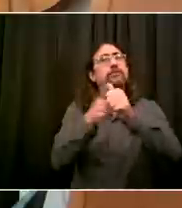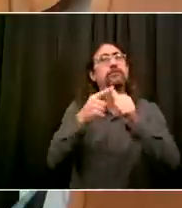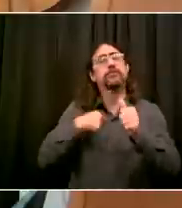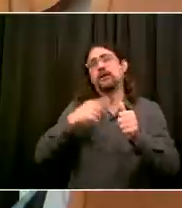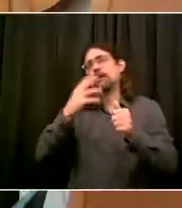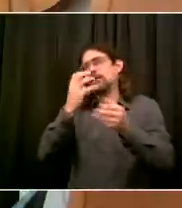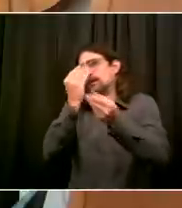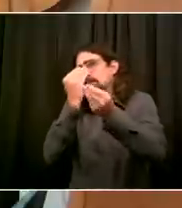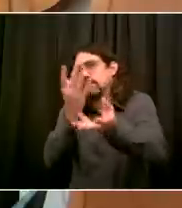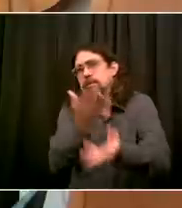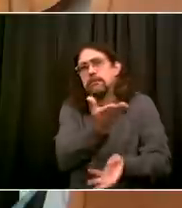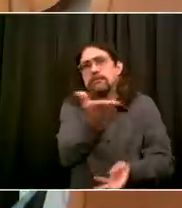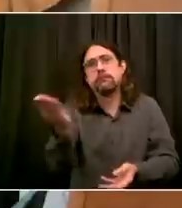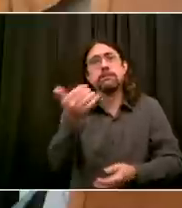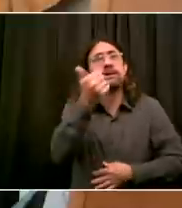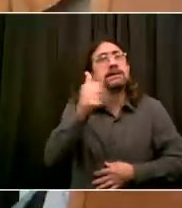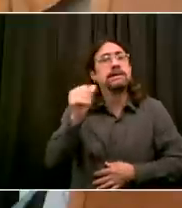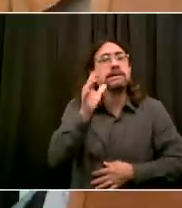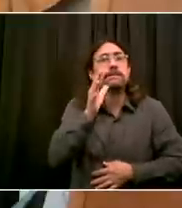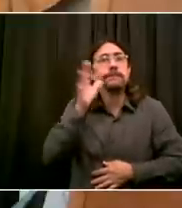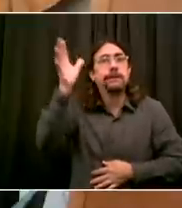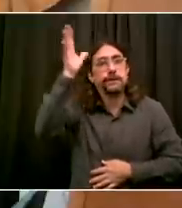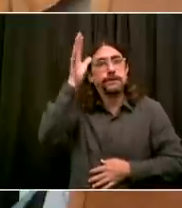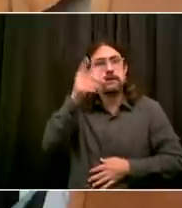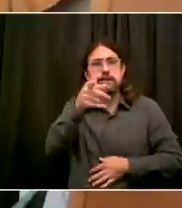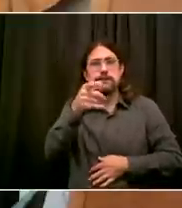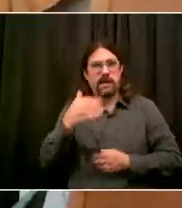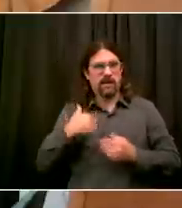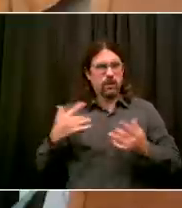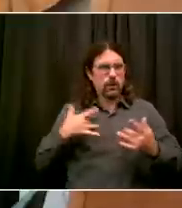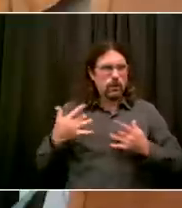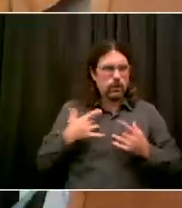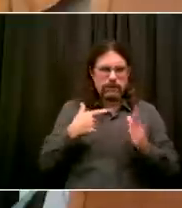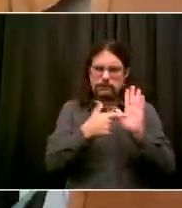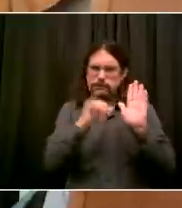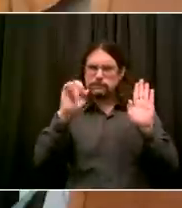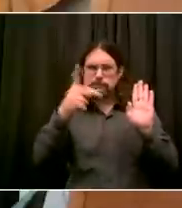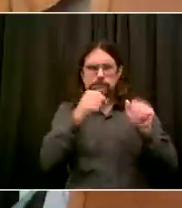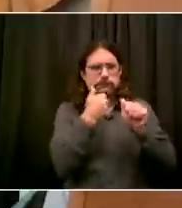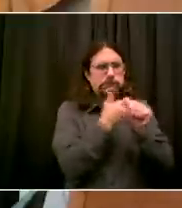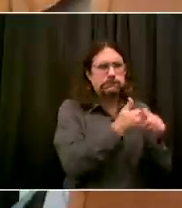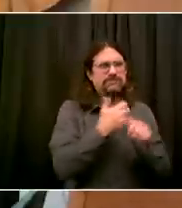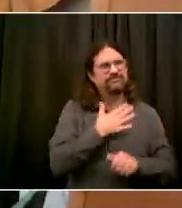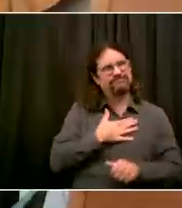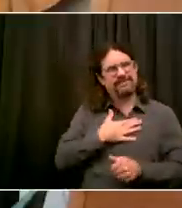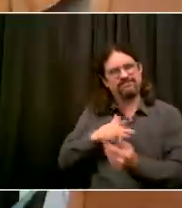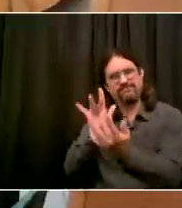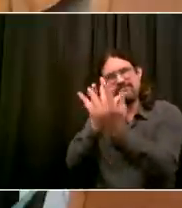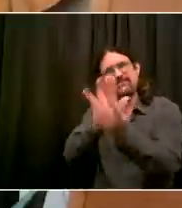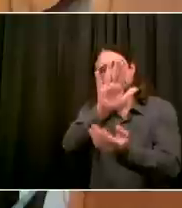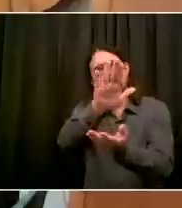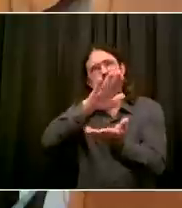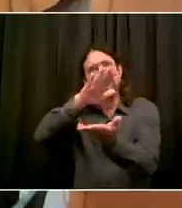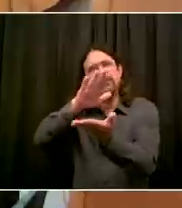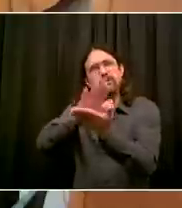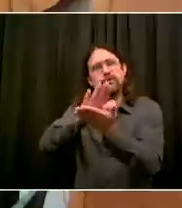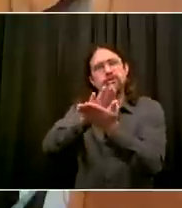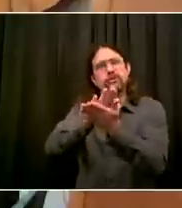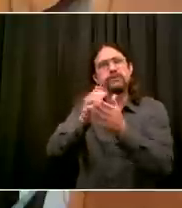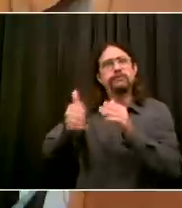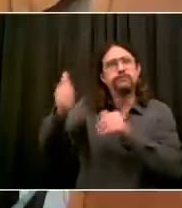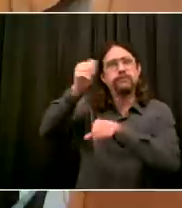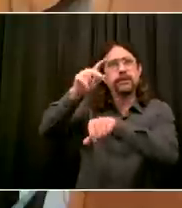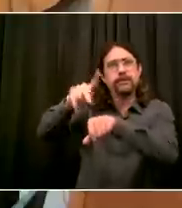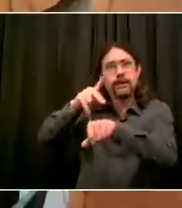information specifically about any of those families, we'll make sure that we are in touch with them ASAP. They are part of the highest priority of